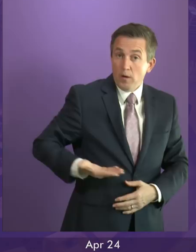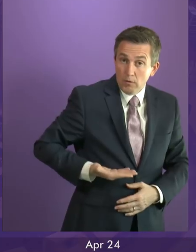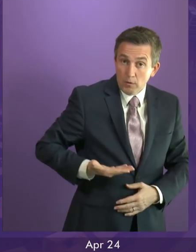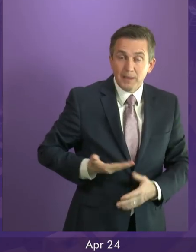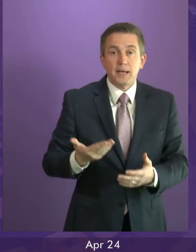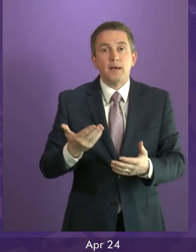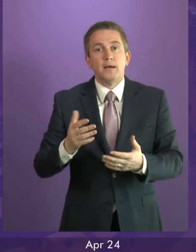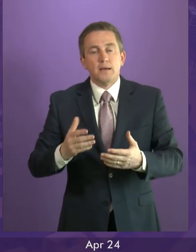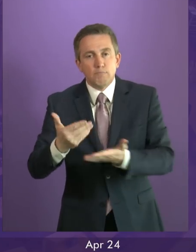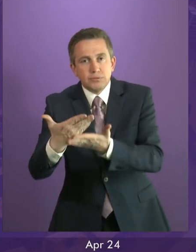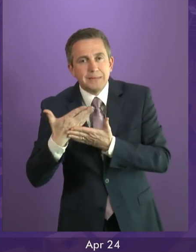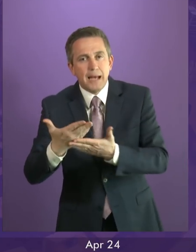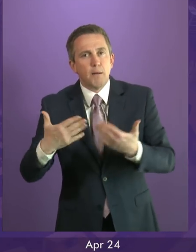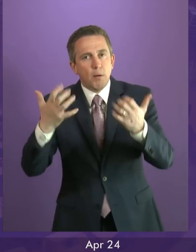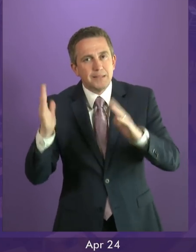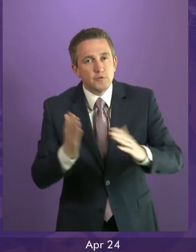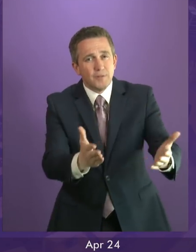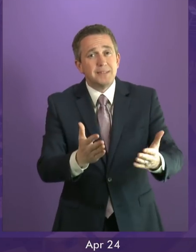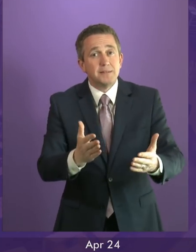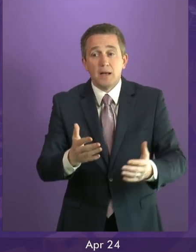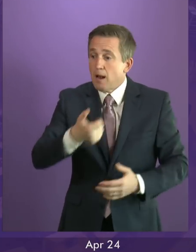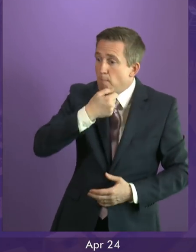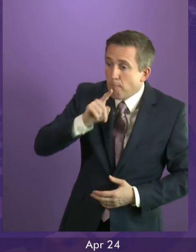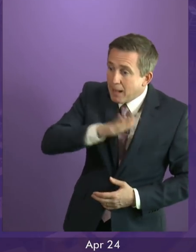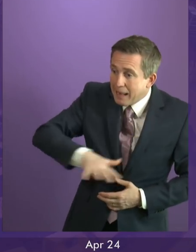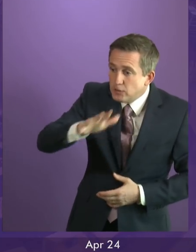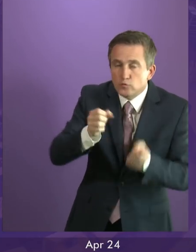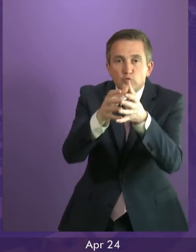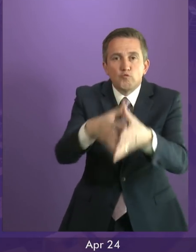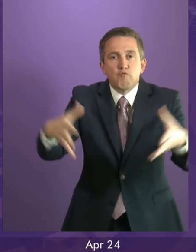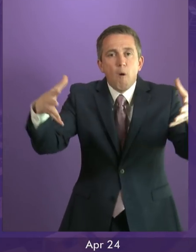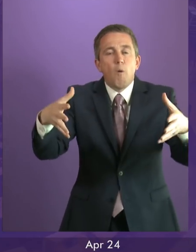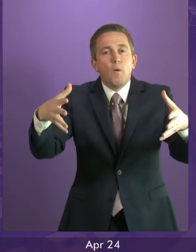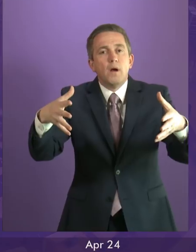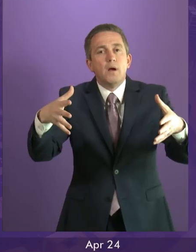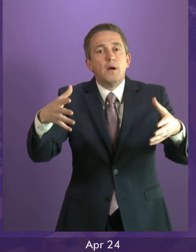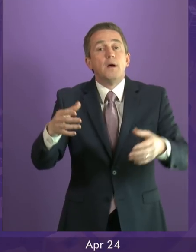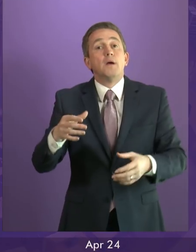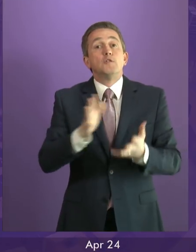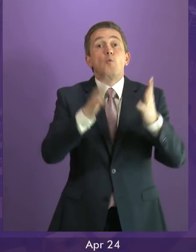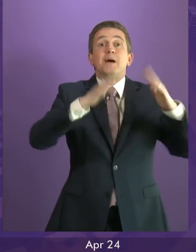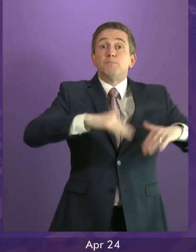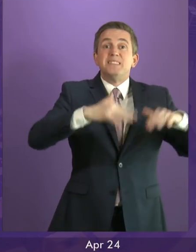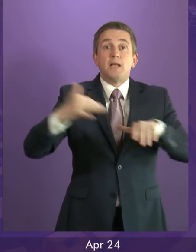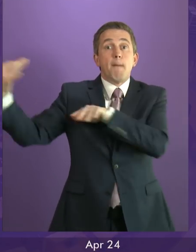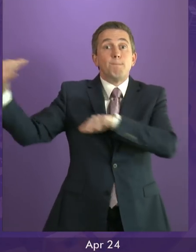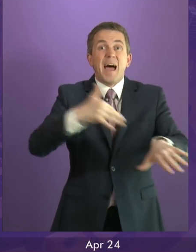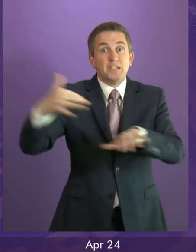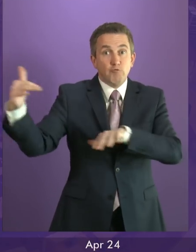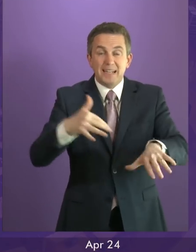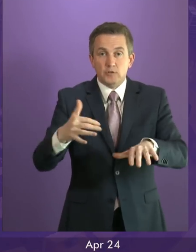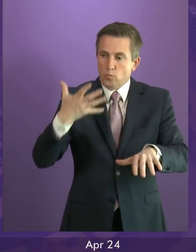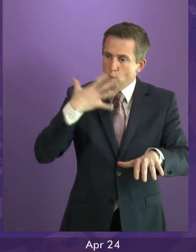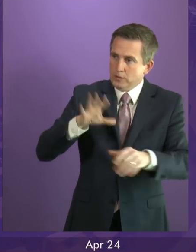services, and crucially, to grow our population? Because the Tory approach to migration at Westminster is the biggest threat